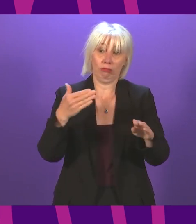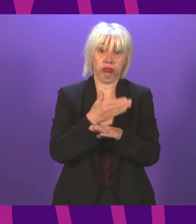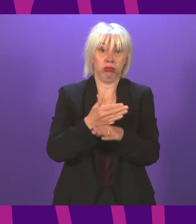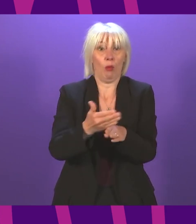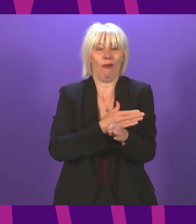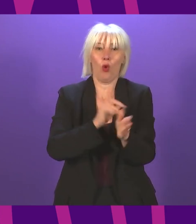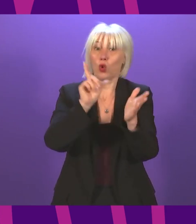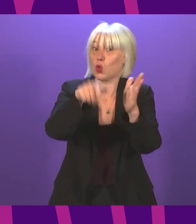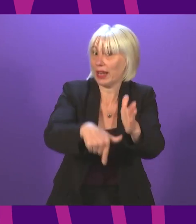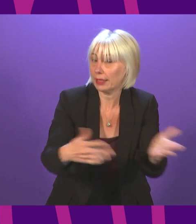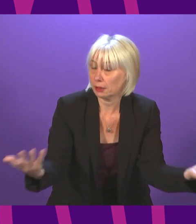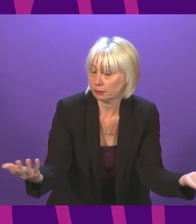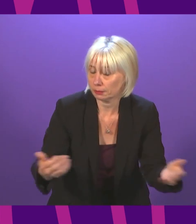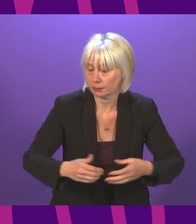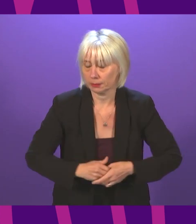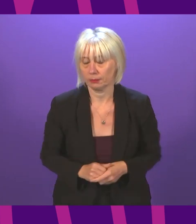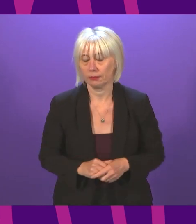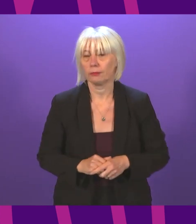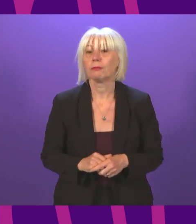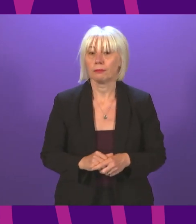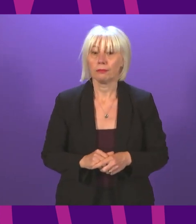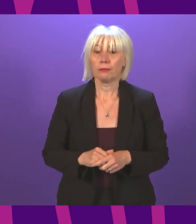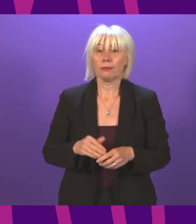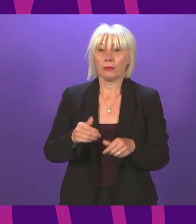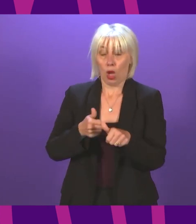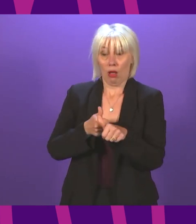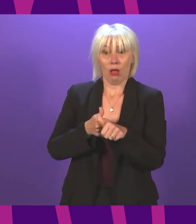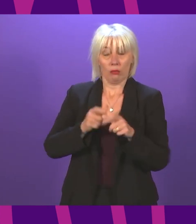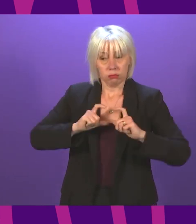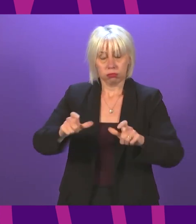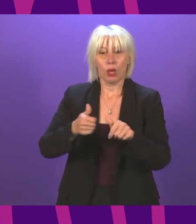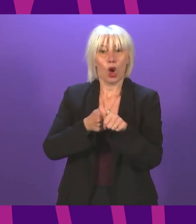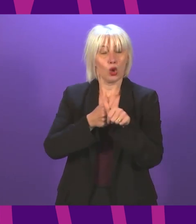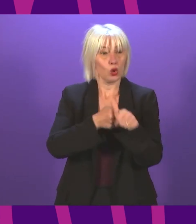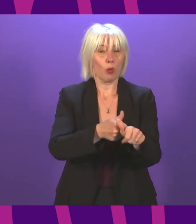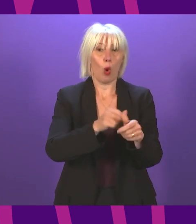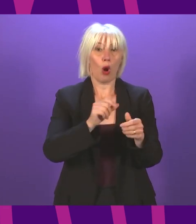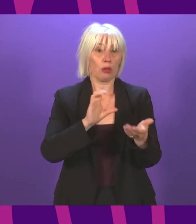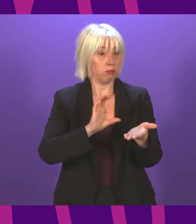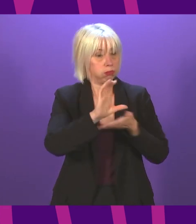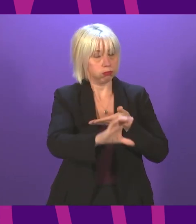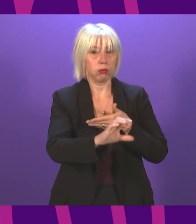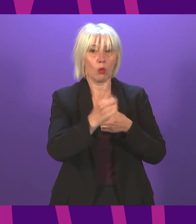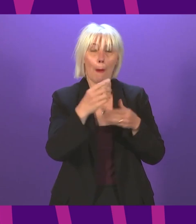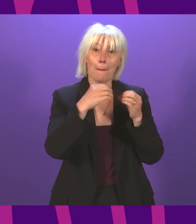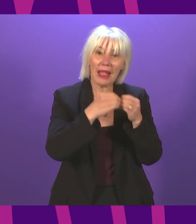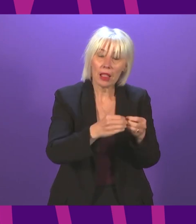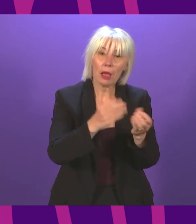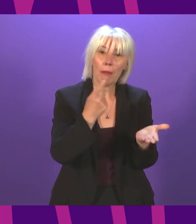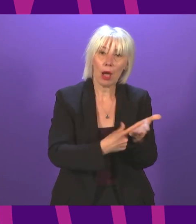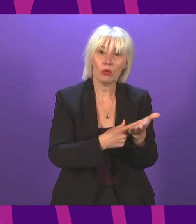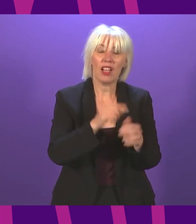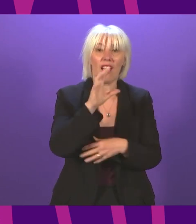we'll continue to support the plan with investment, a billion pounds of investment, 1,500 additional